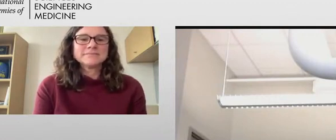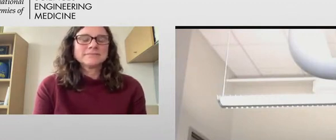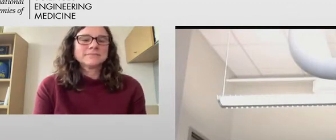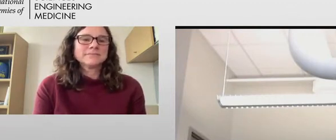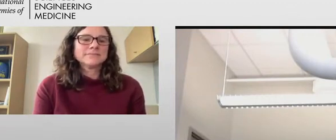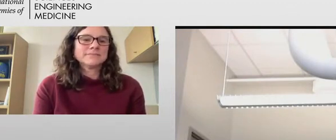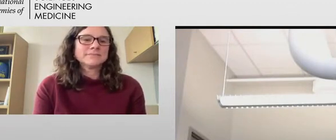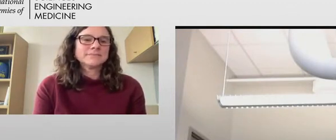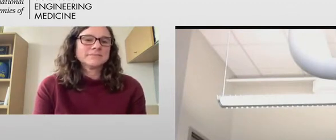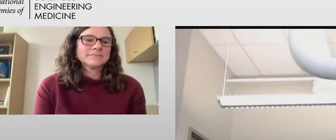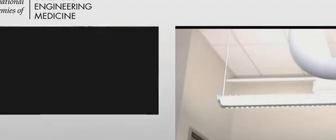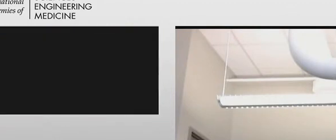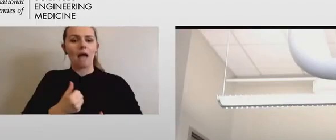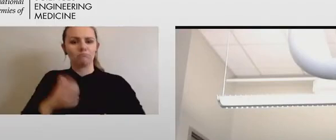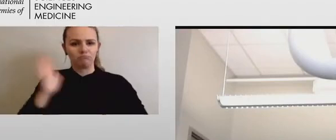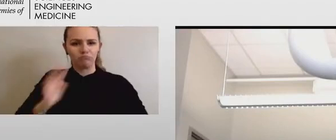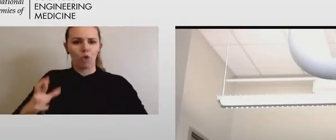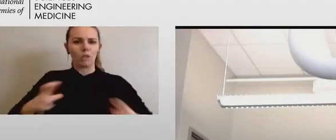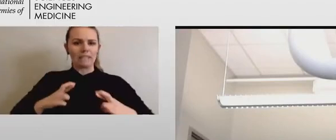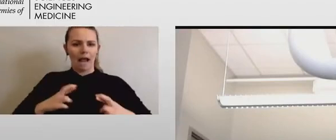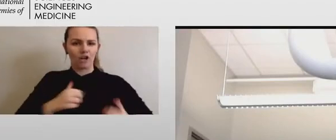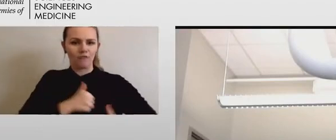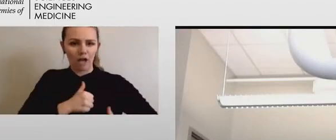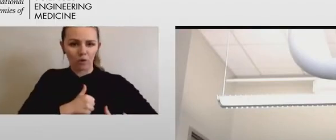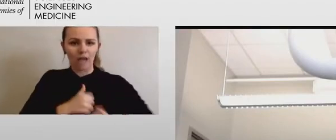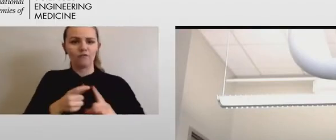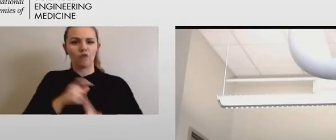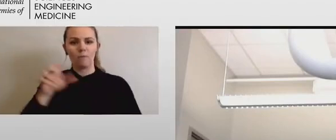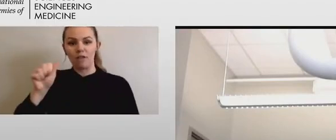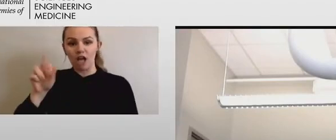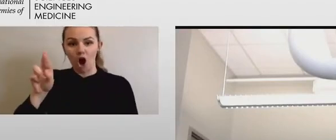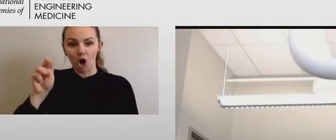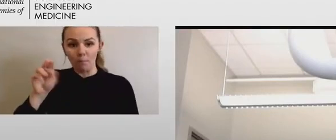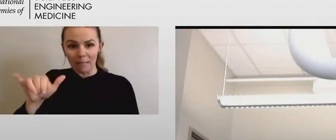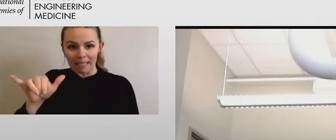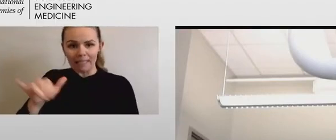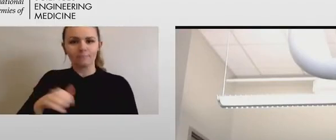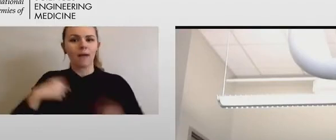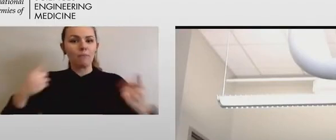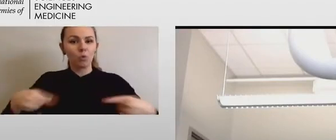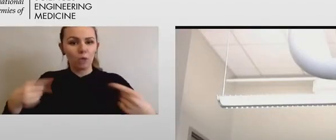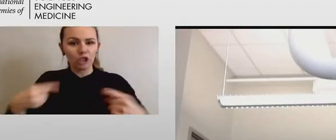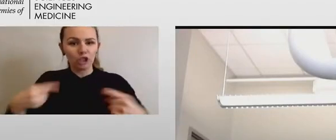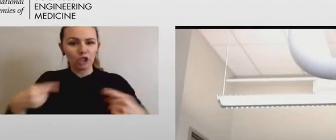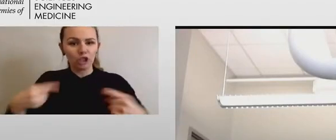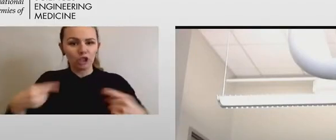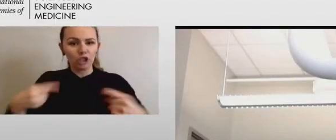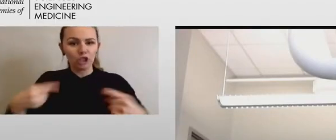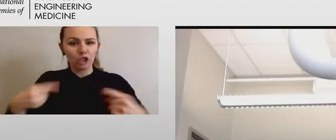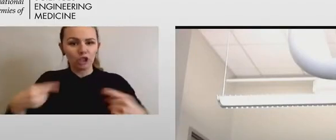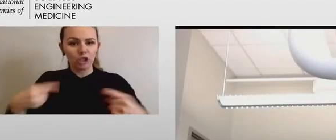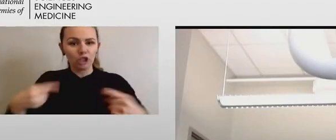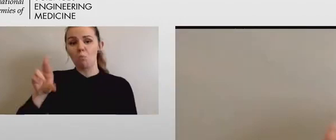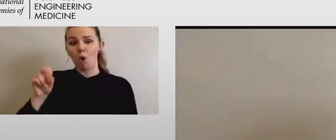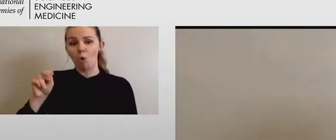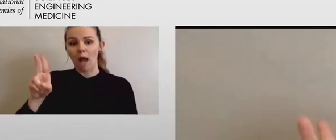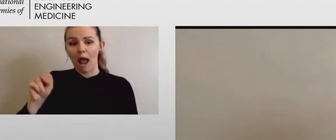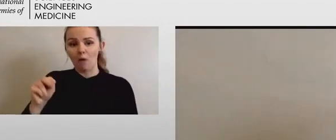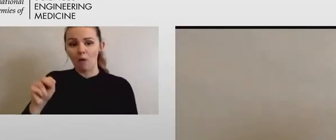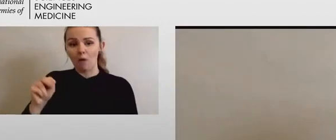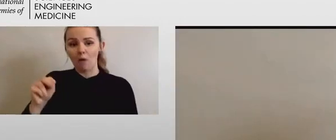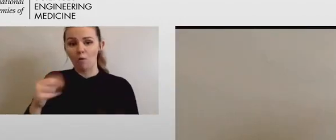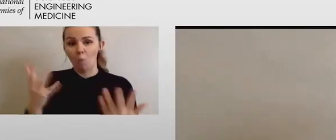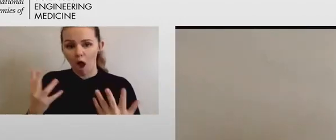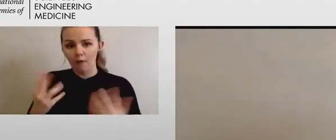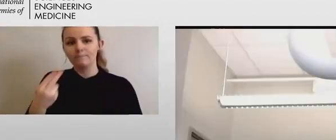of the United States Army, a spinal cord injury, wheelchair user, and I use the he, him pronouns, and